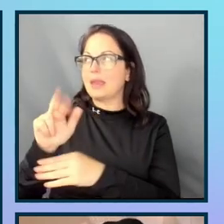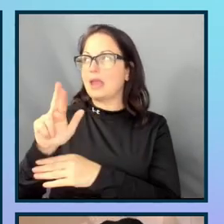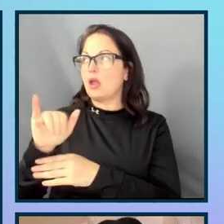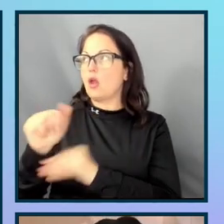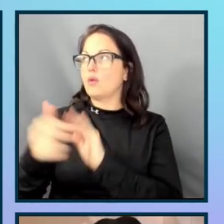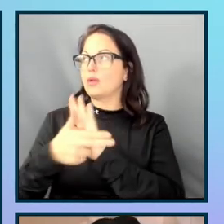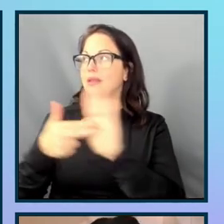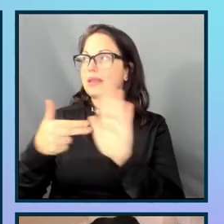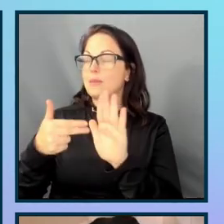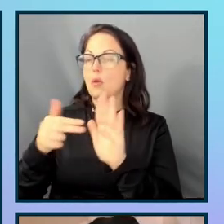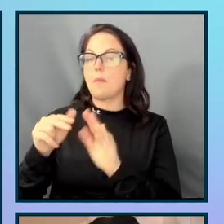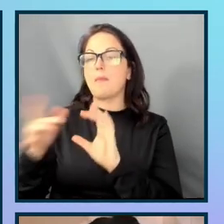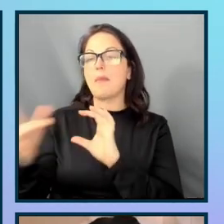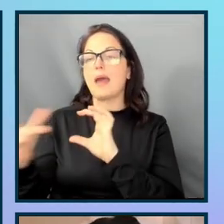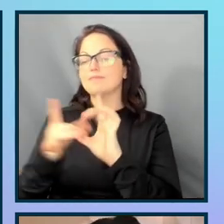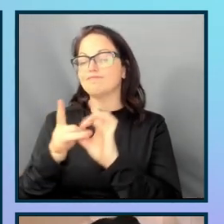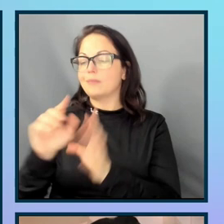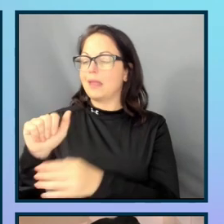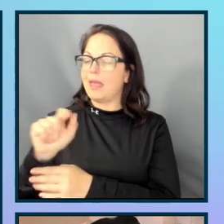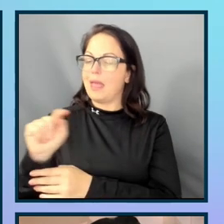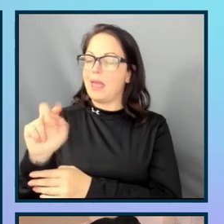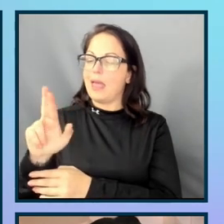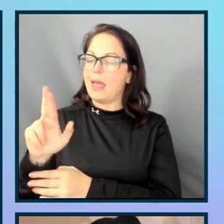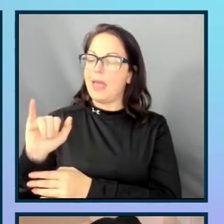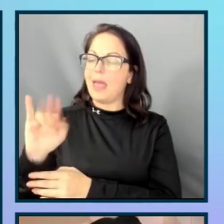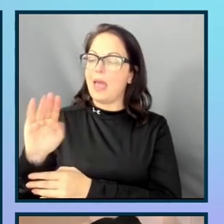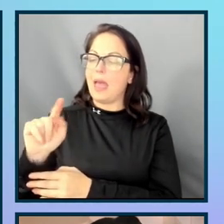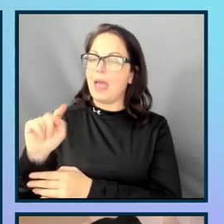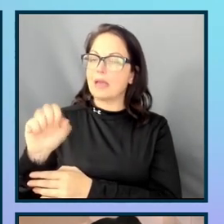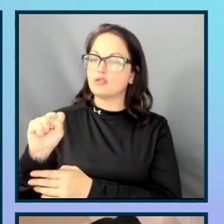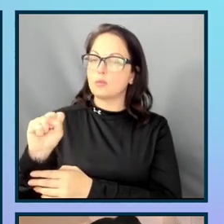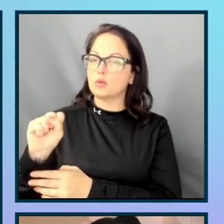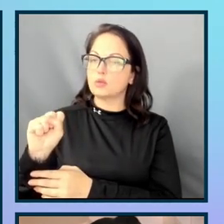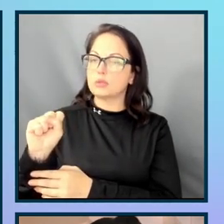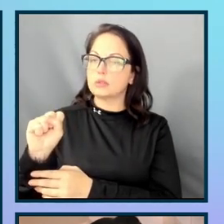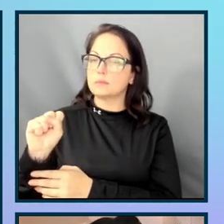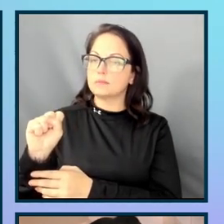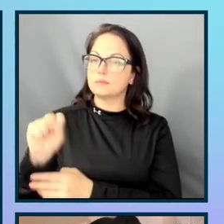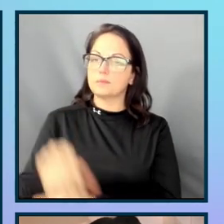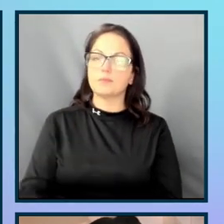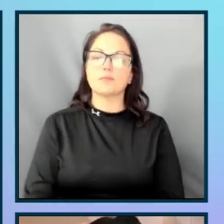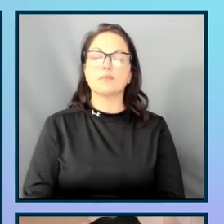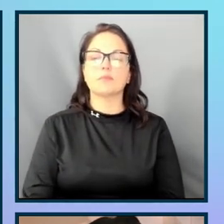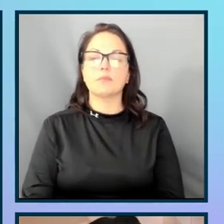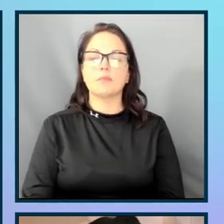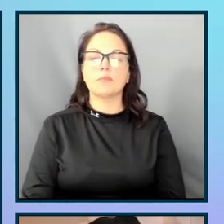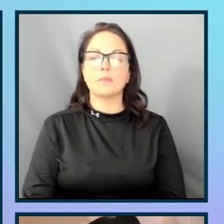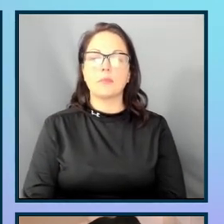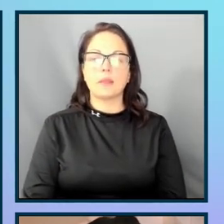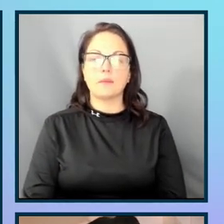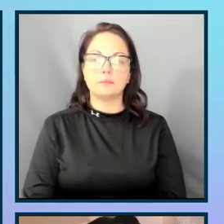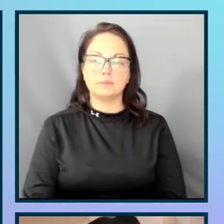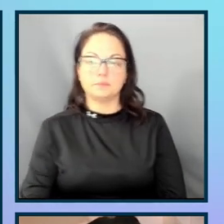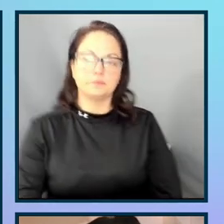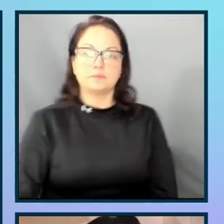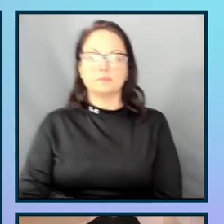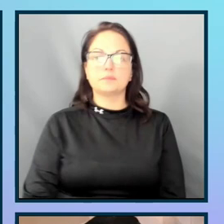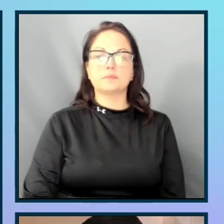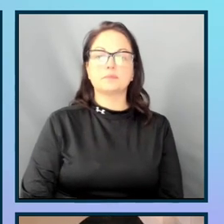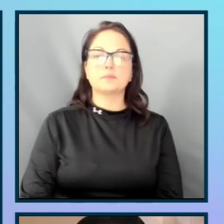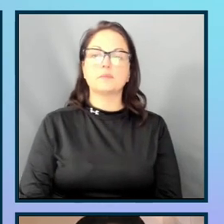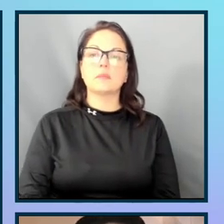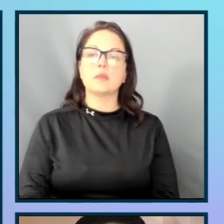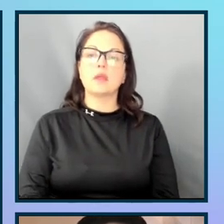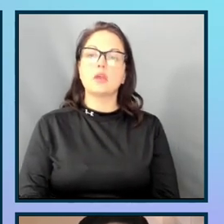time? So, let's let's take a look at that. And I'm actually going to go ahead and give my H1 an ID